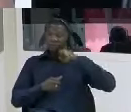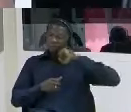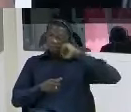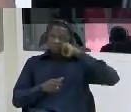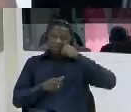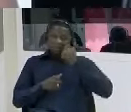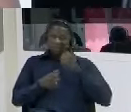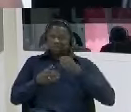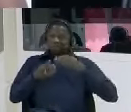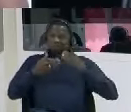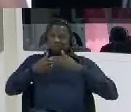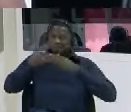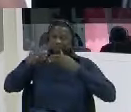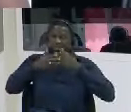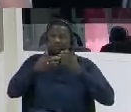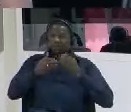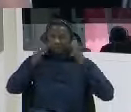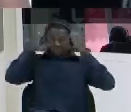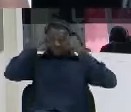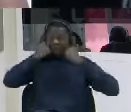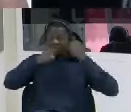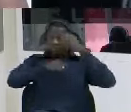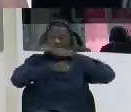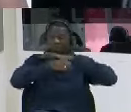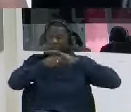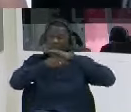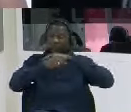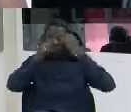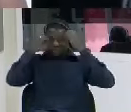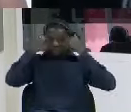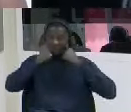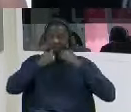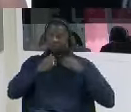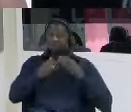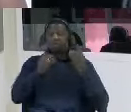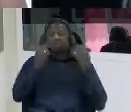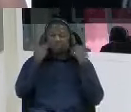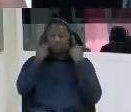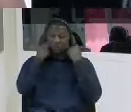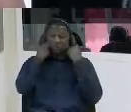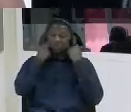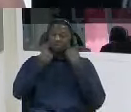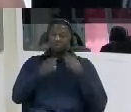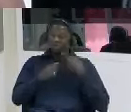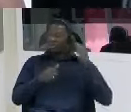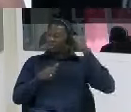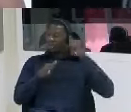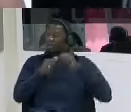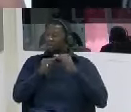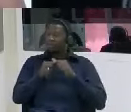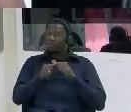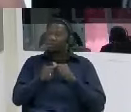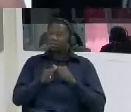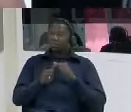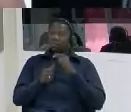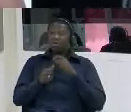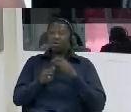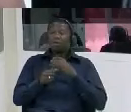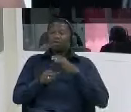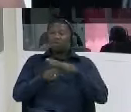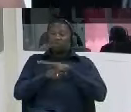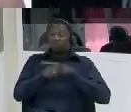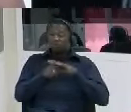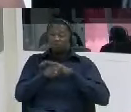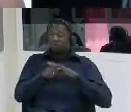put on my head on my head somebody holding it and uh i can remember a full bucket